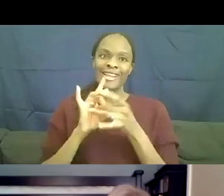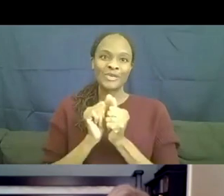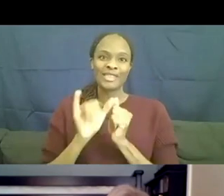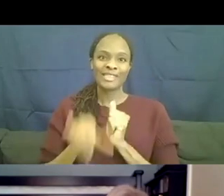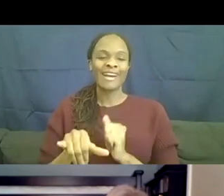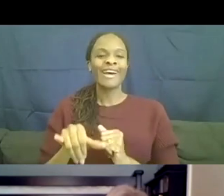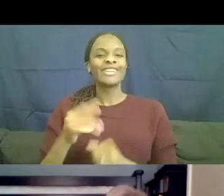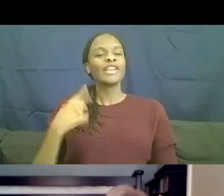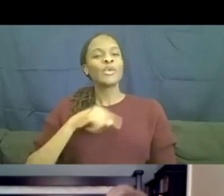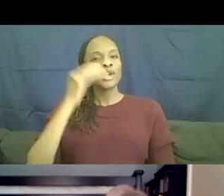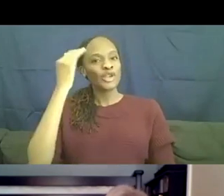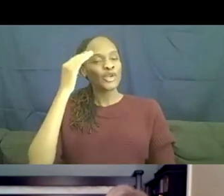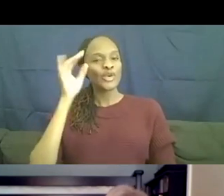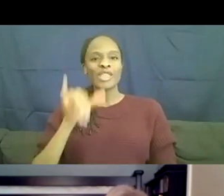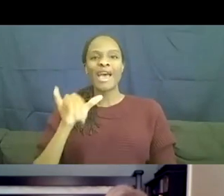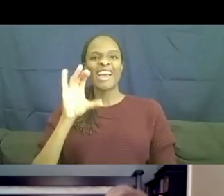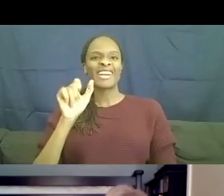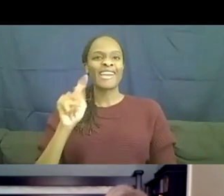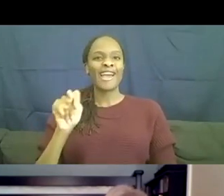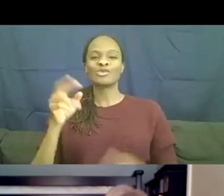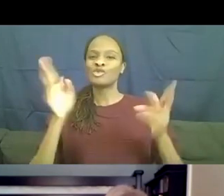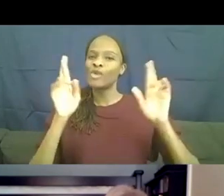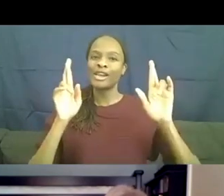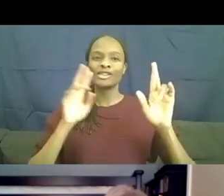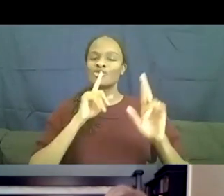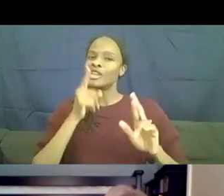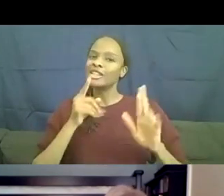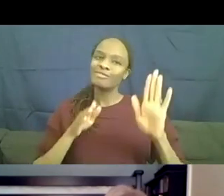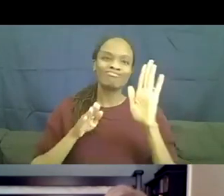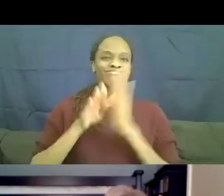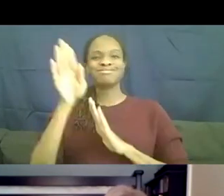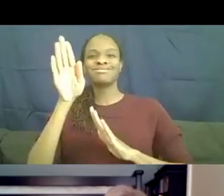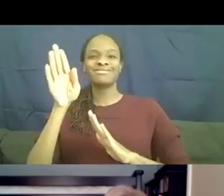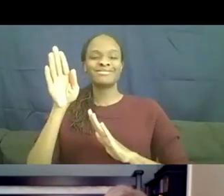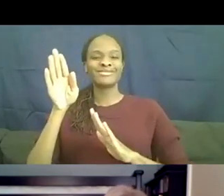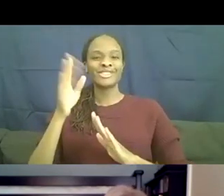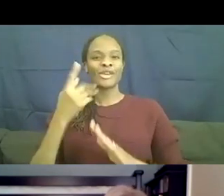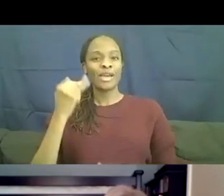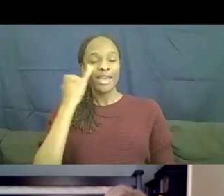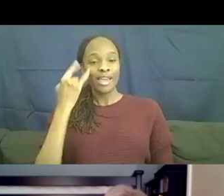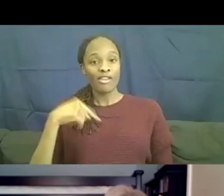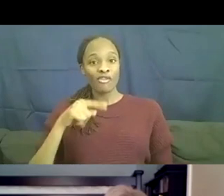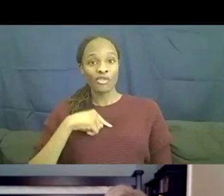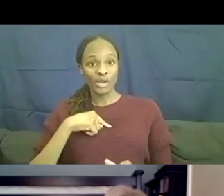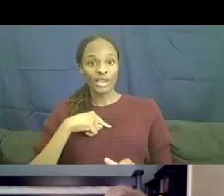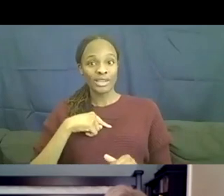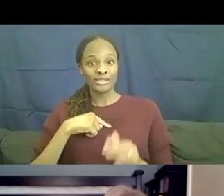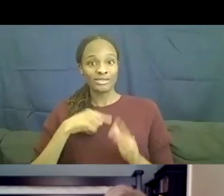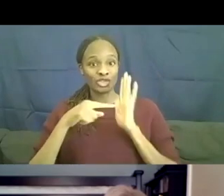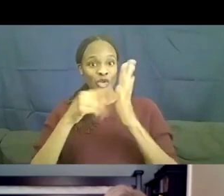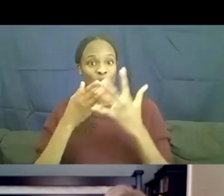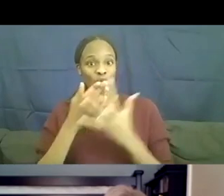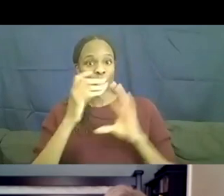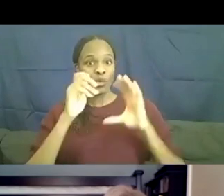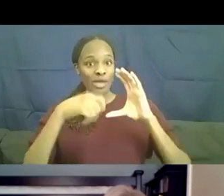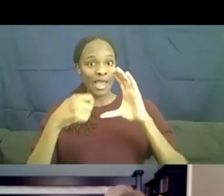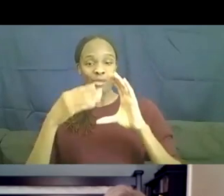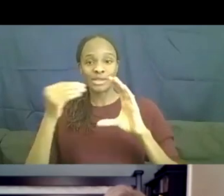ready to fly. And so if we just pointed cameras their way and gave them a space to do that, it was going to happen.